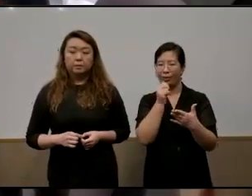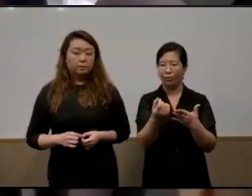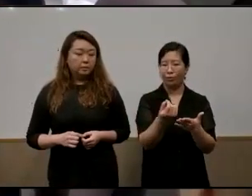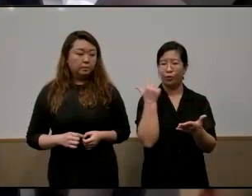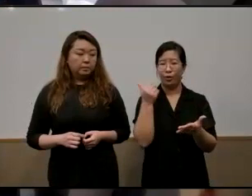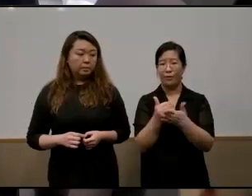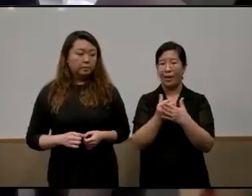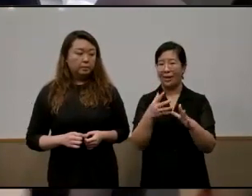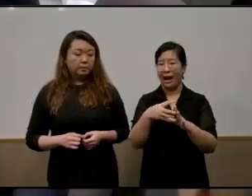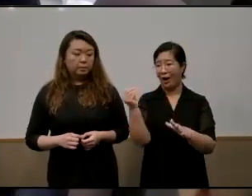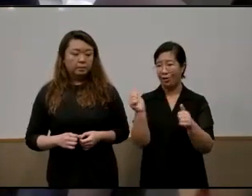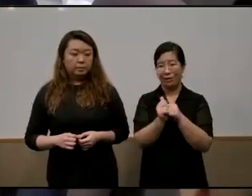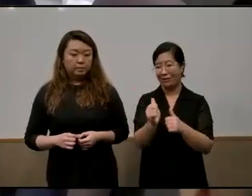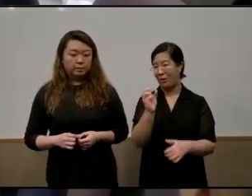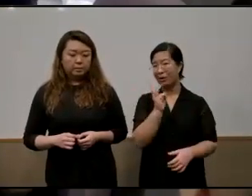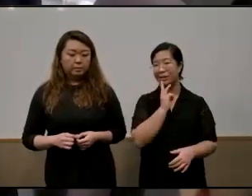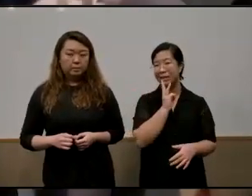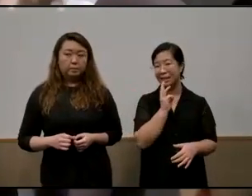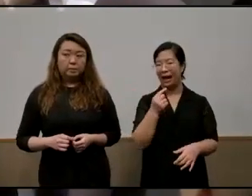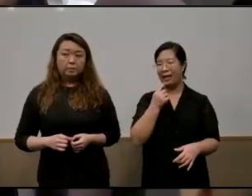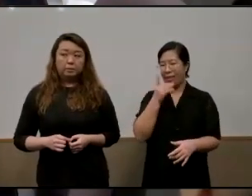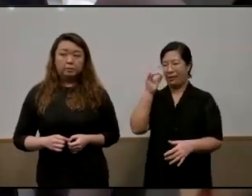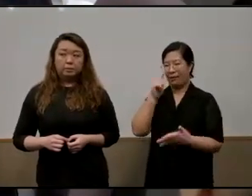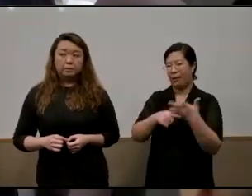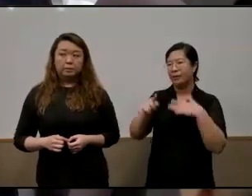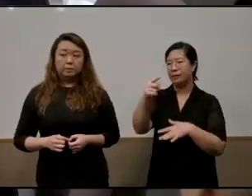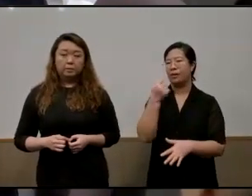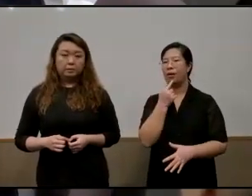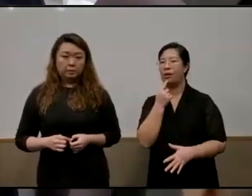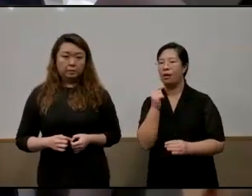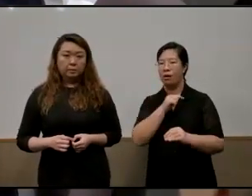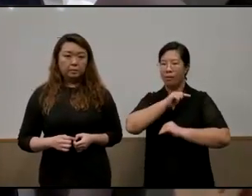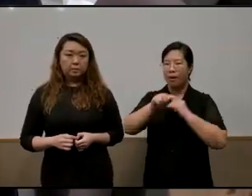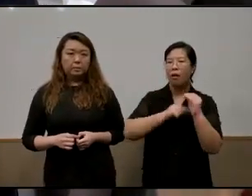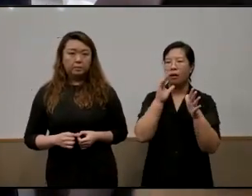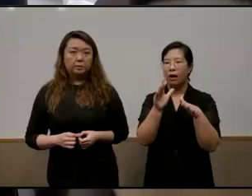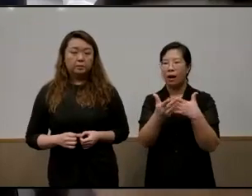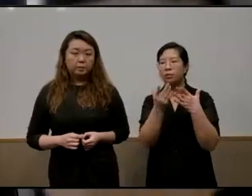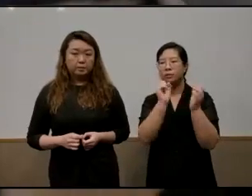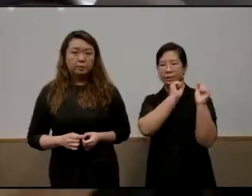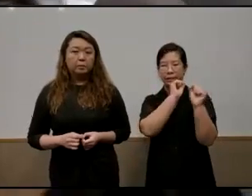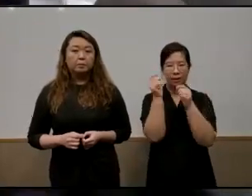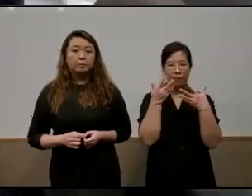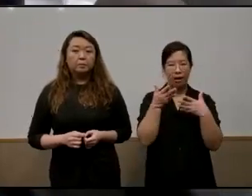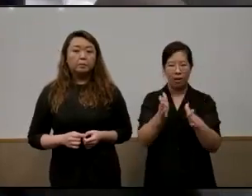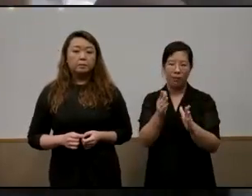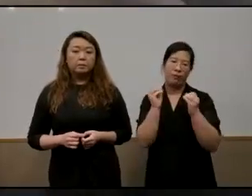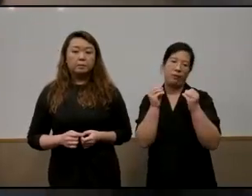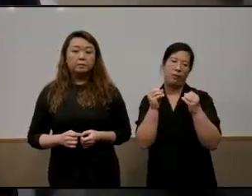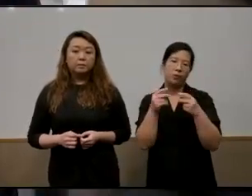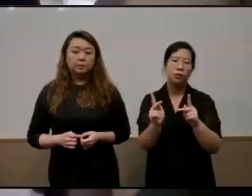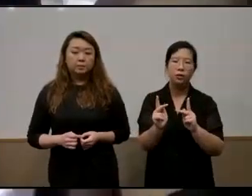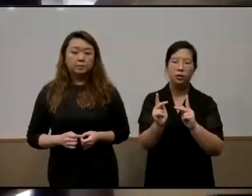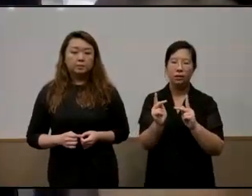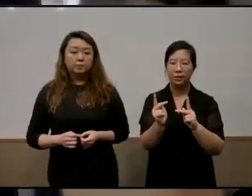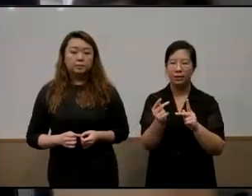bath water um and i like um what you said visual about like it's important that our system allows like opportunity to rise but even for